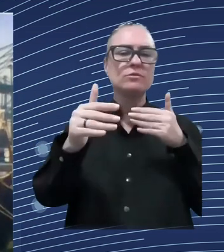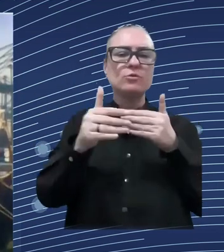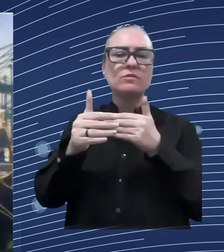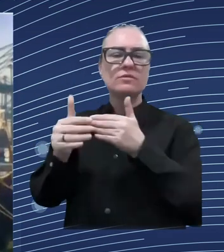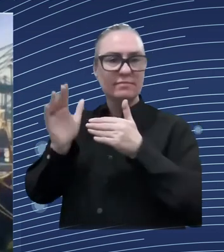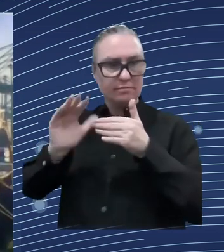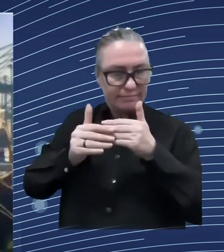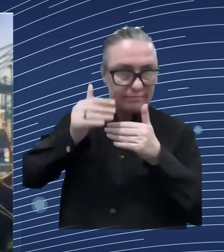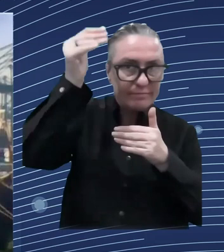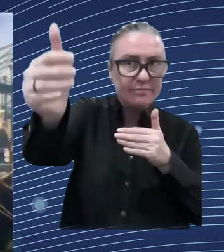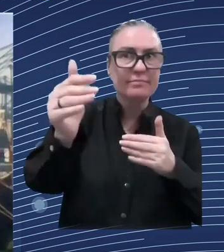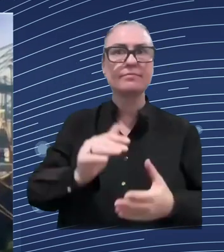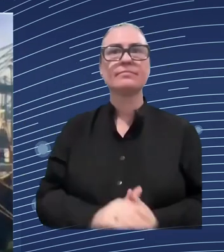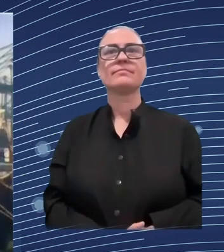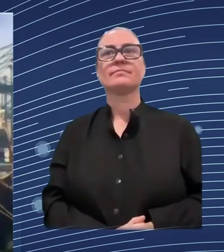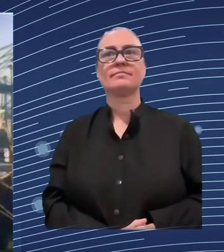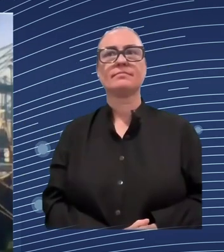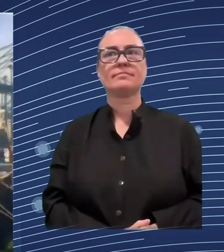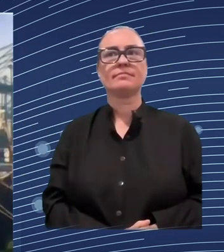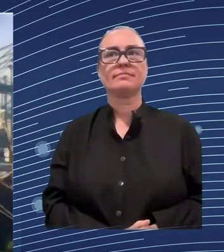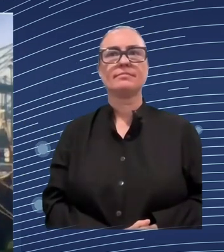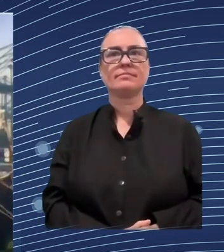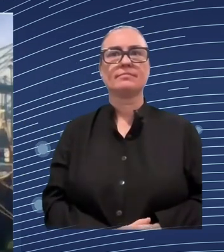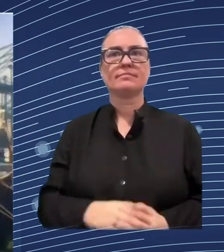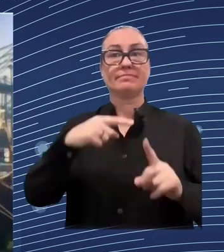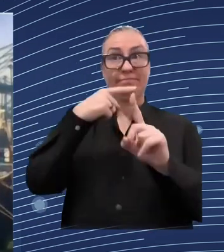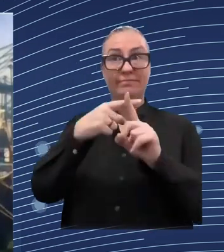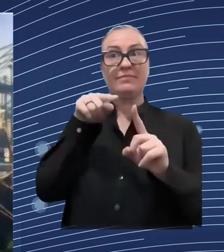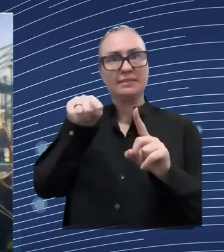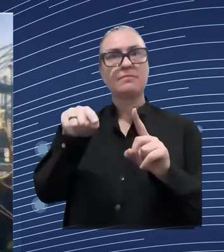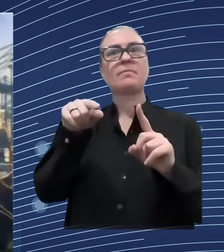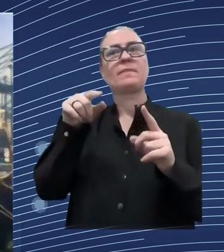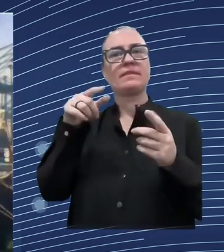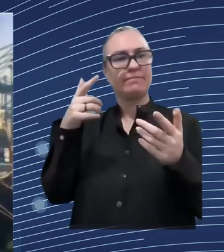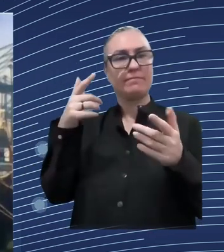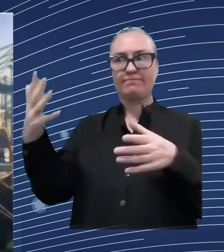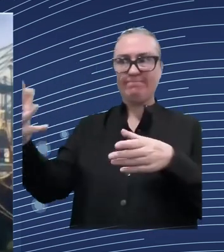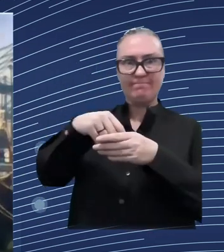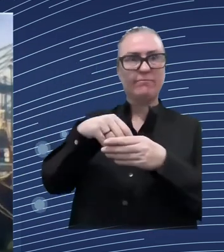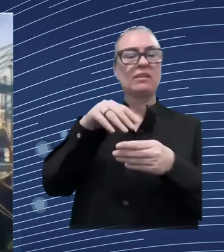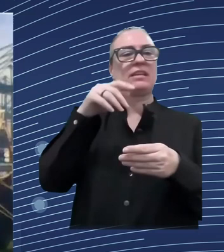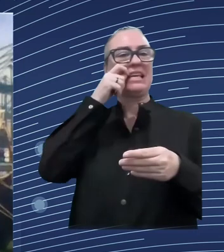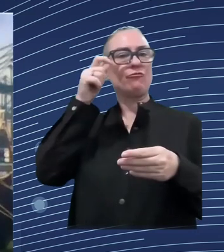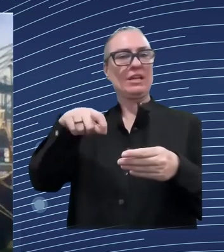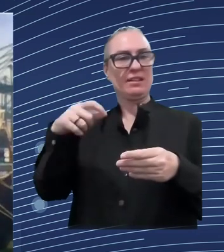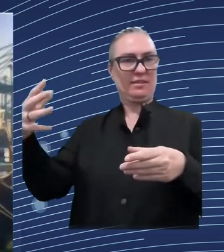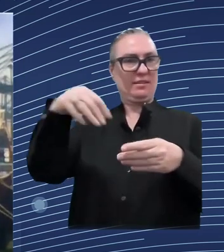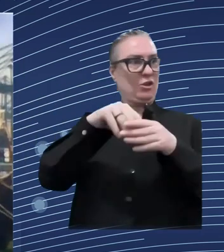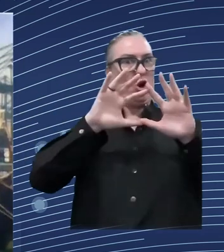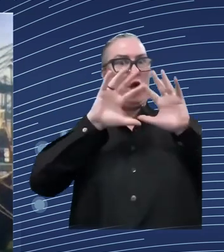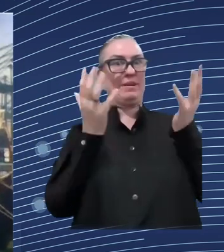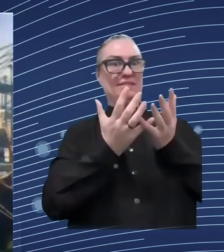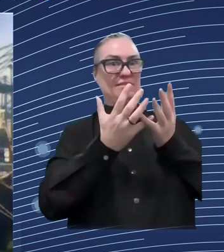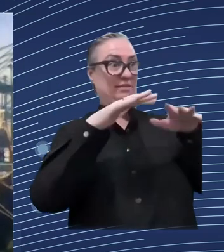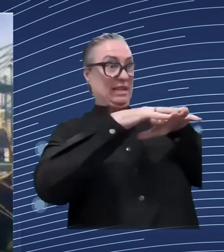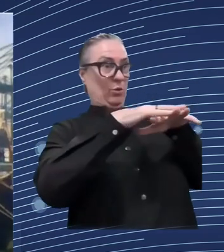of the all sorts of developments that happen everywhere as we all the time here there is a lot to learn so these kind of networks also provide that